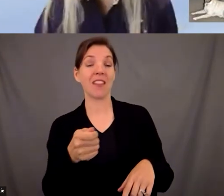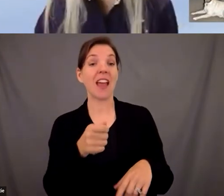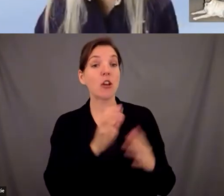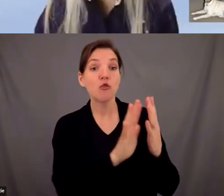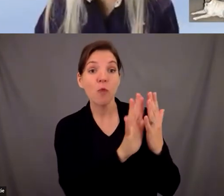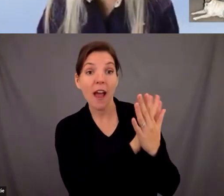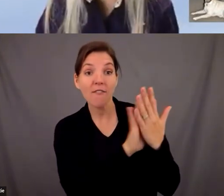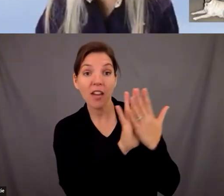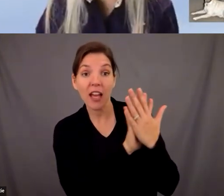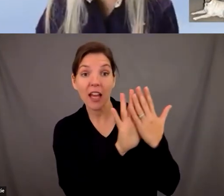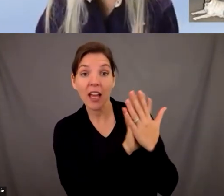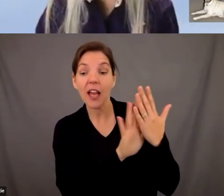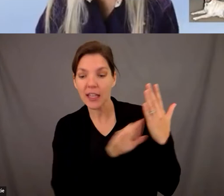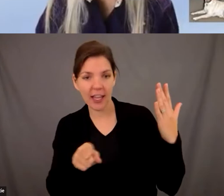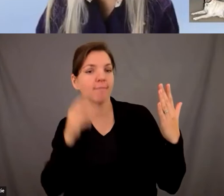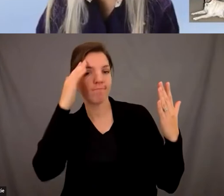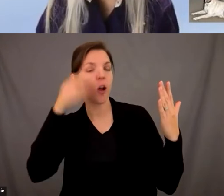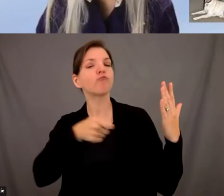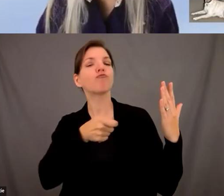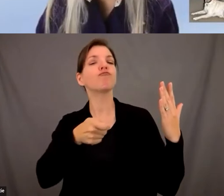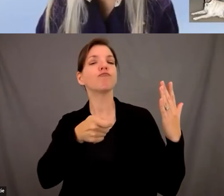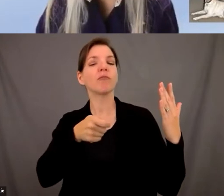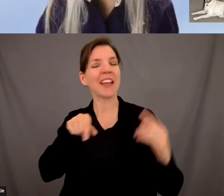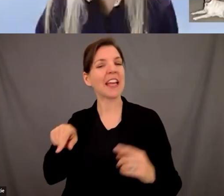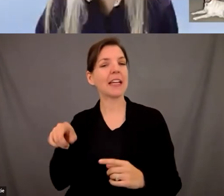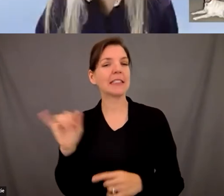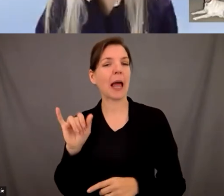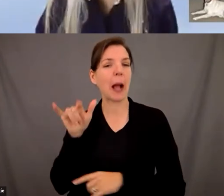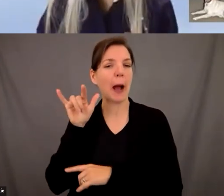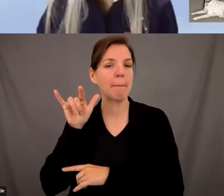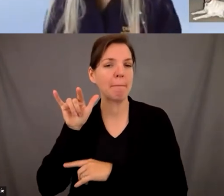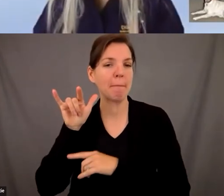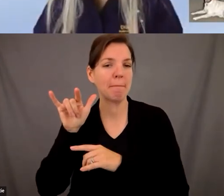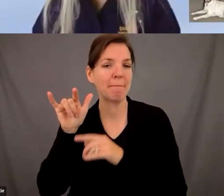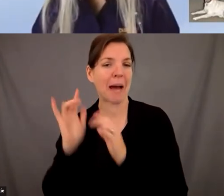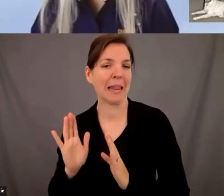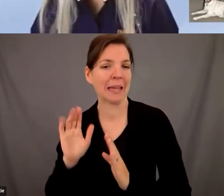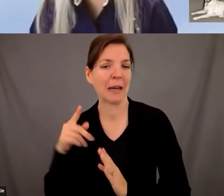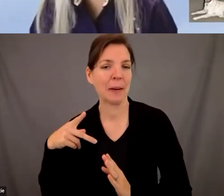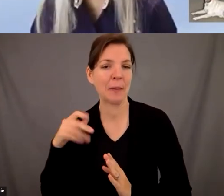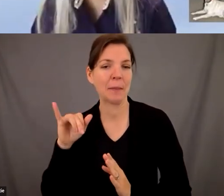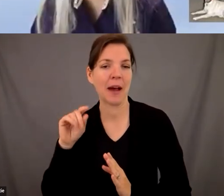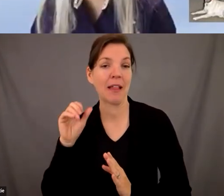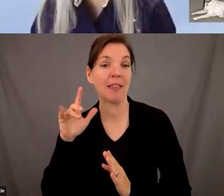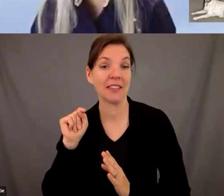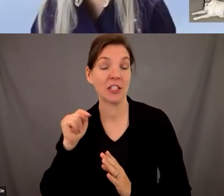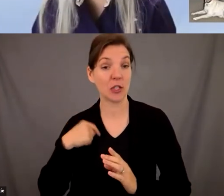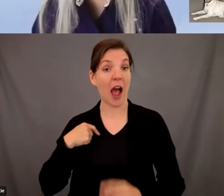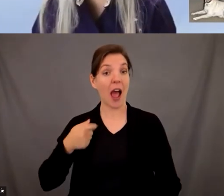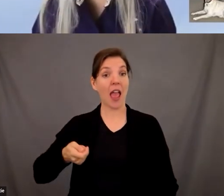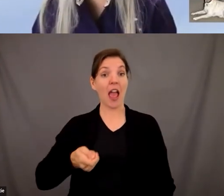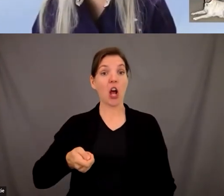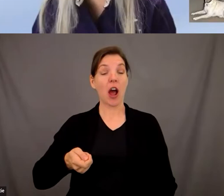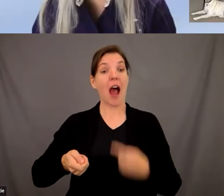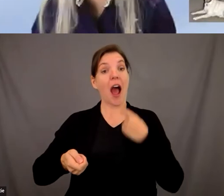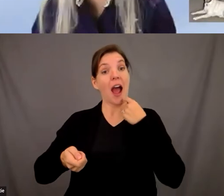um he's basically a pilot so as a blind handler i am responsible for for directing him